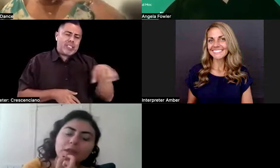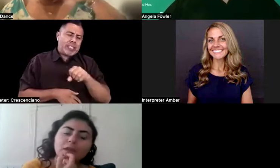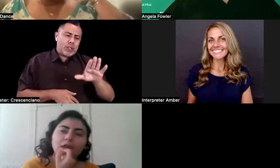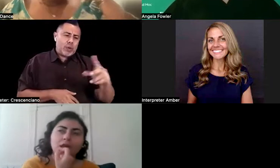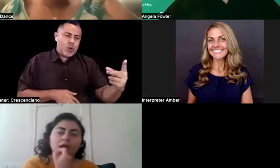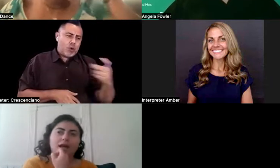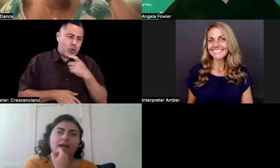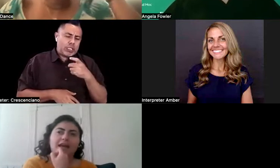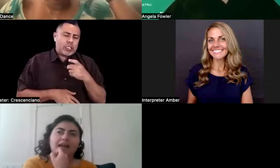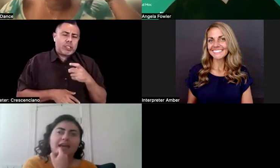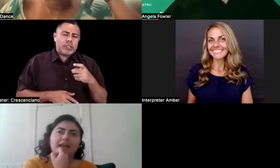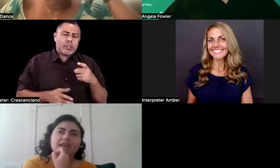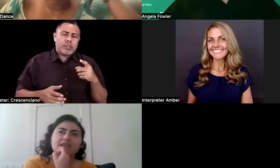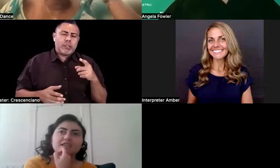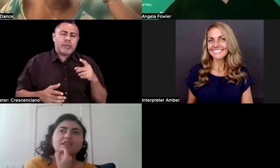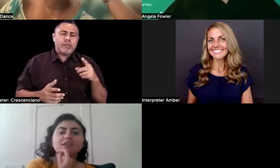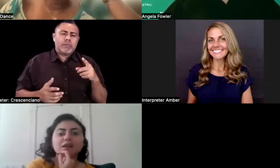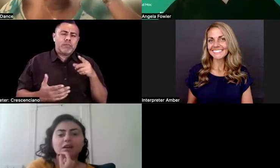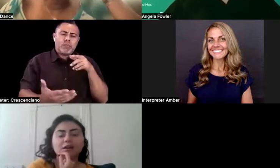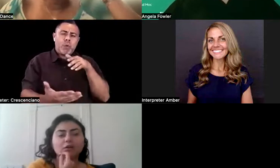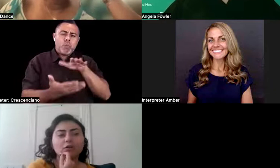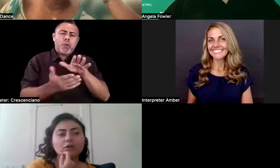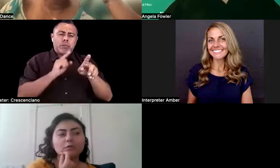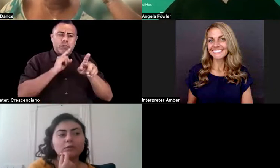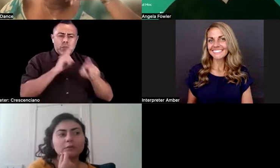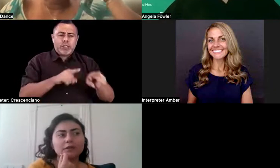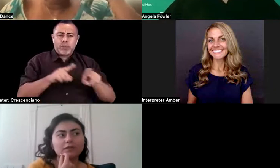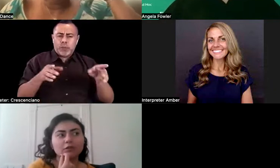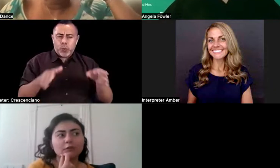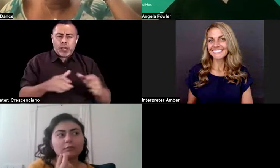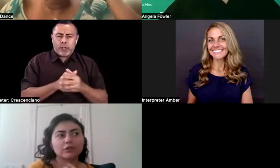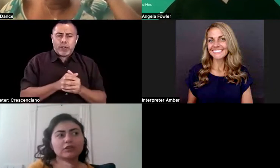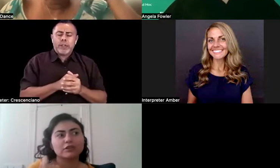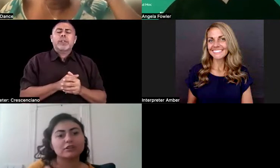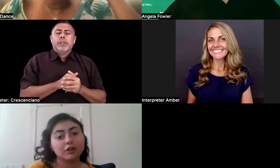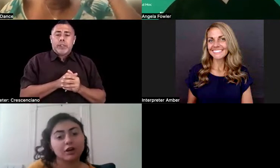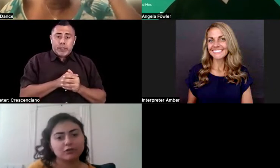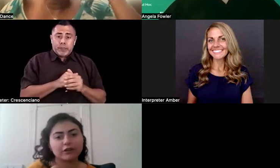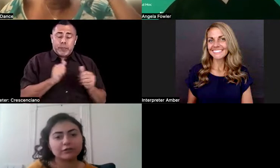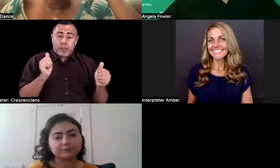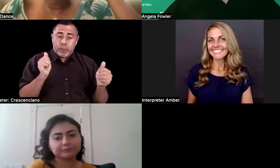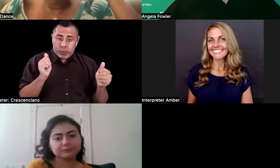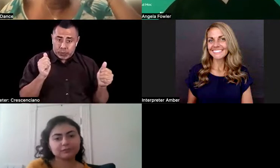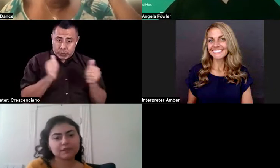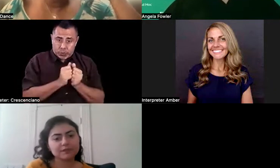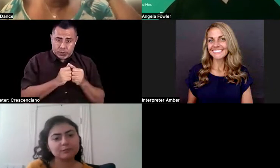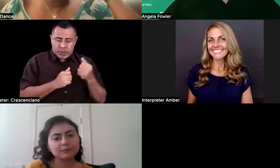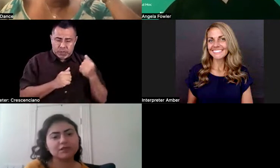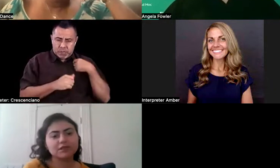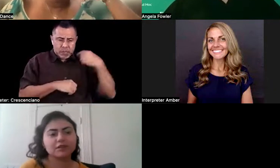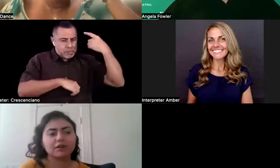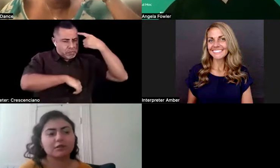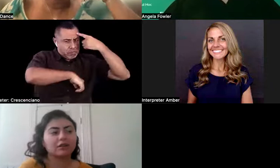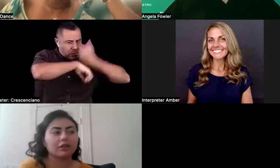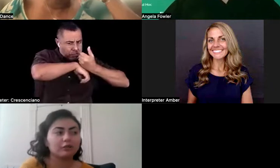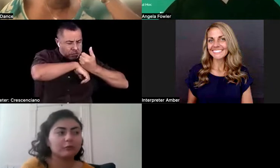and going with the mindset of putting it in the contract, something